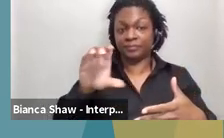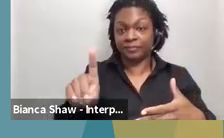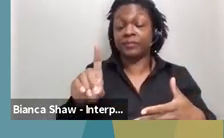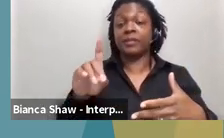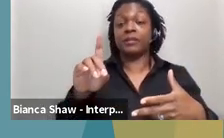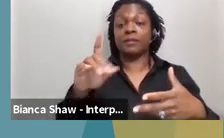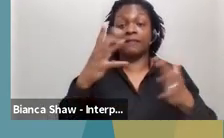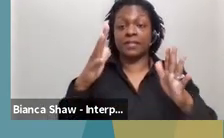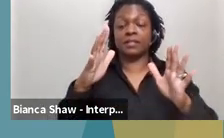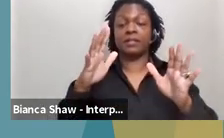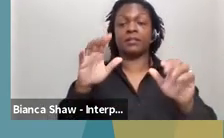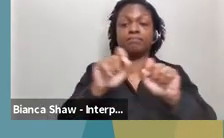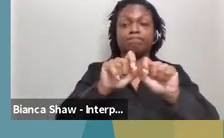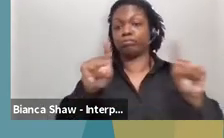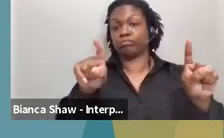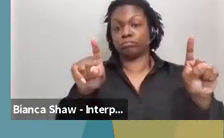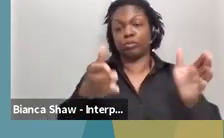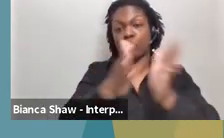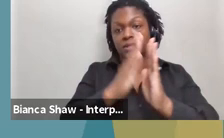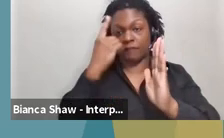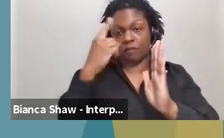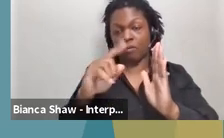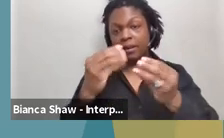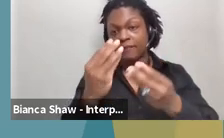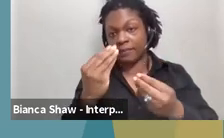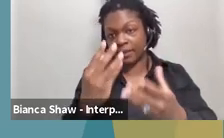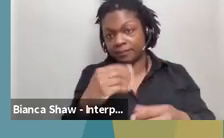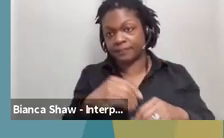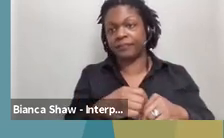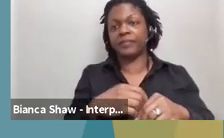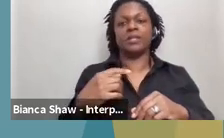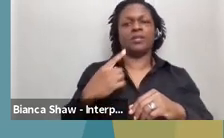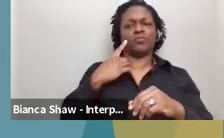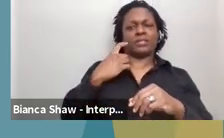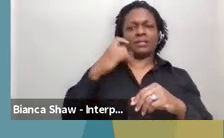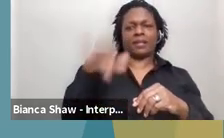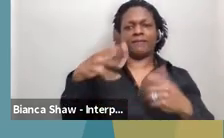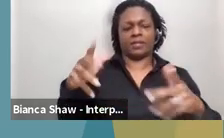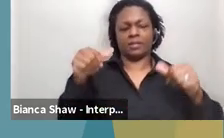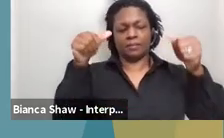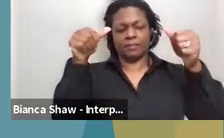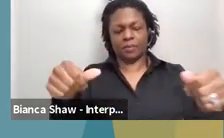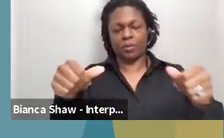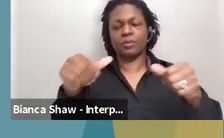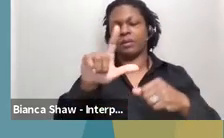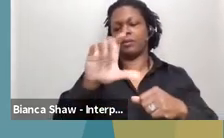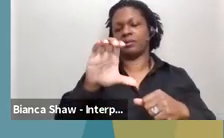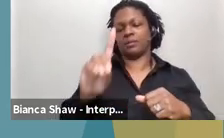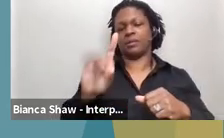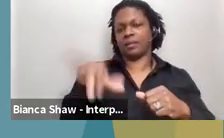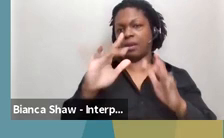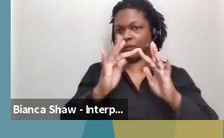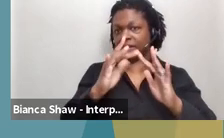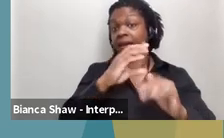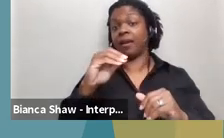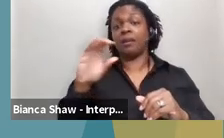Deaf has released, uh, a Request for Information Information. Um, just recently, it's been posted on the LCD website and the Louisiana Department of Health